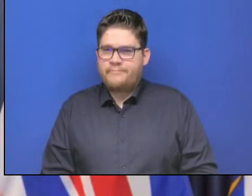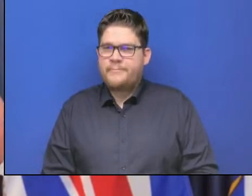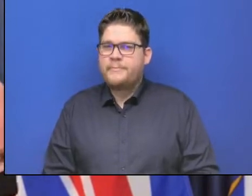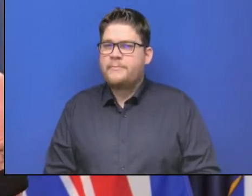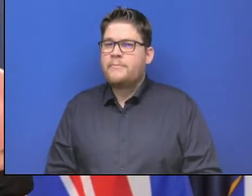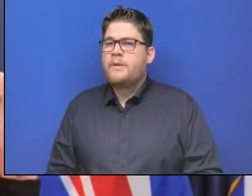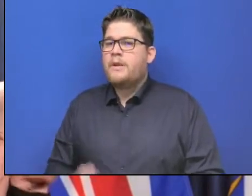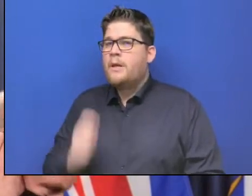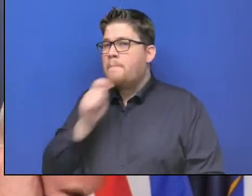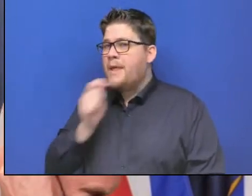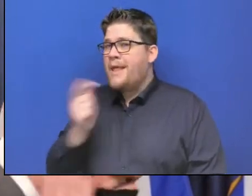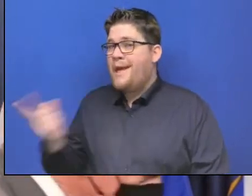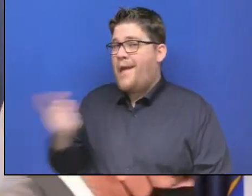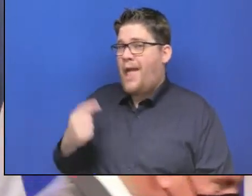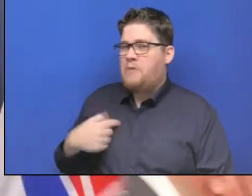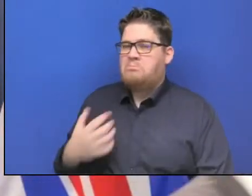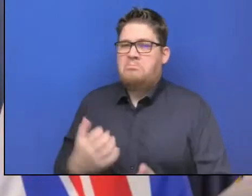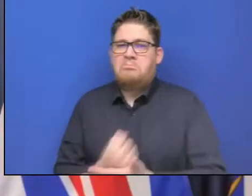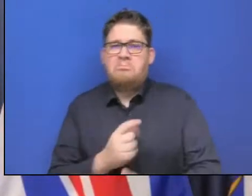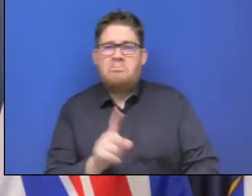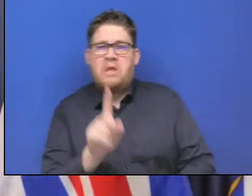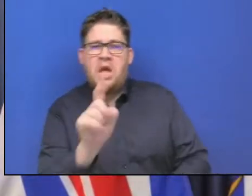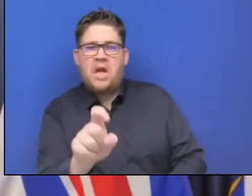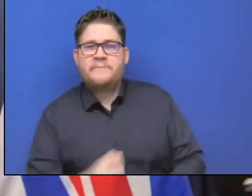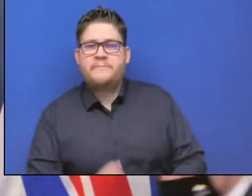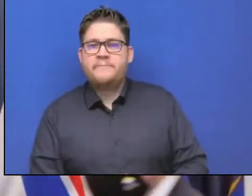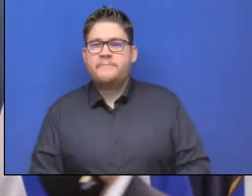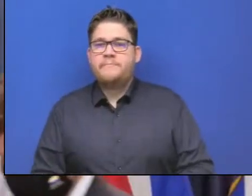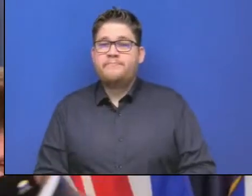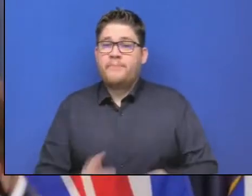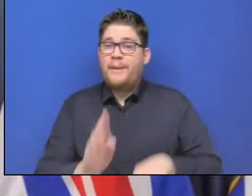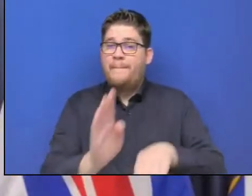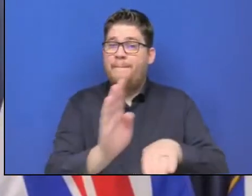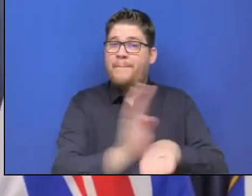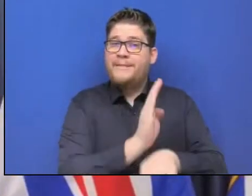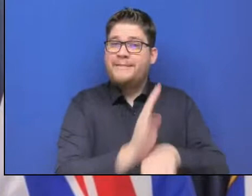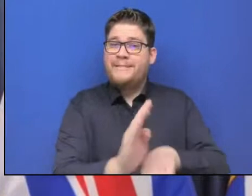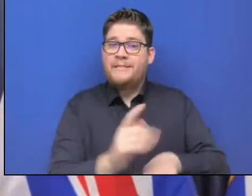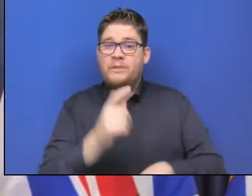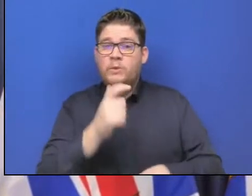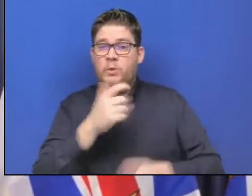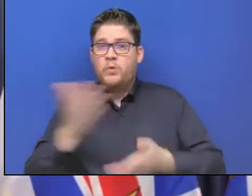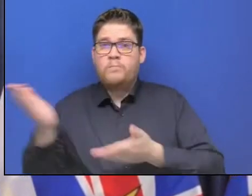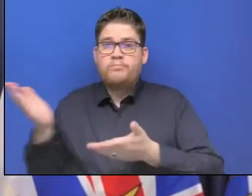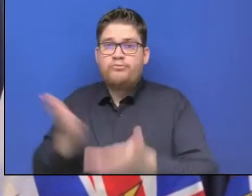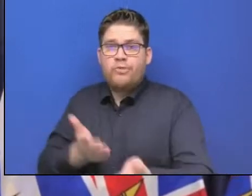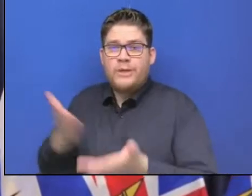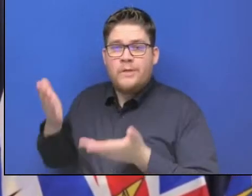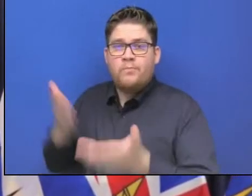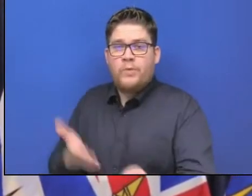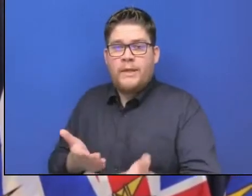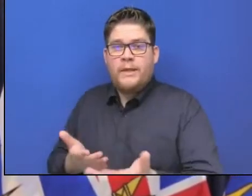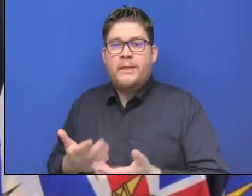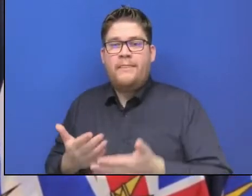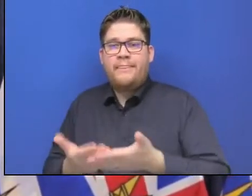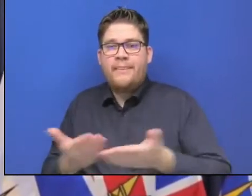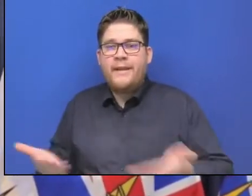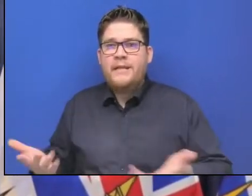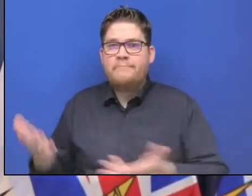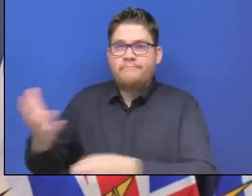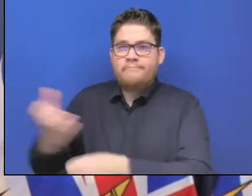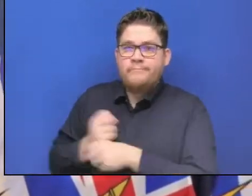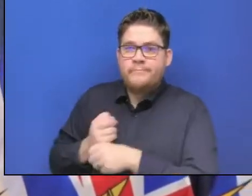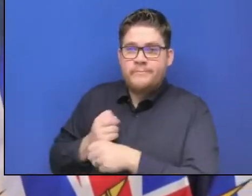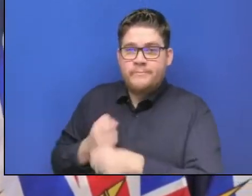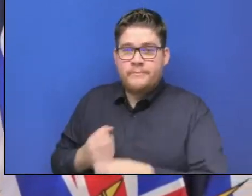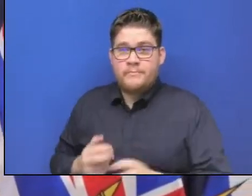non-essential goods. What is your message to business and consumers who have been expecting goods or equipment and do you expect it could cause kind of wider scale